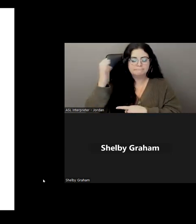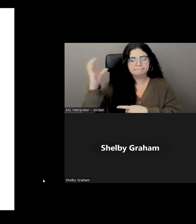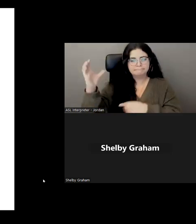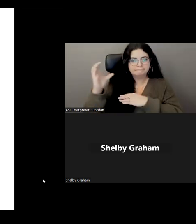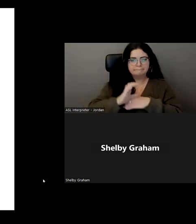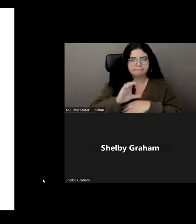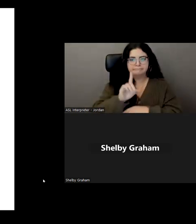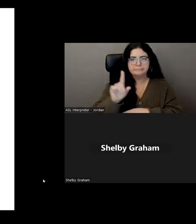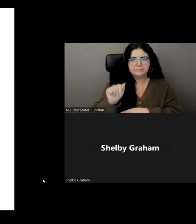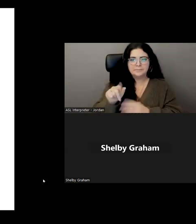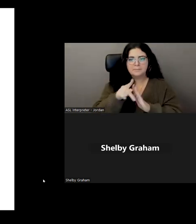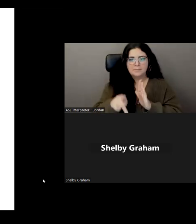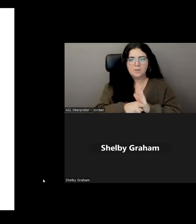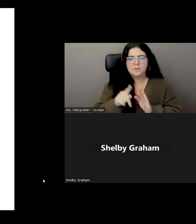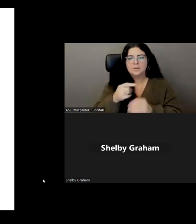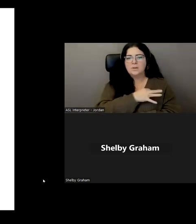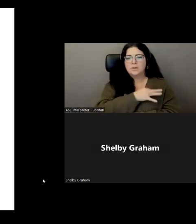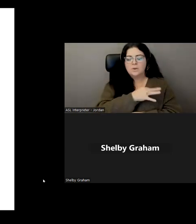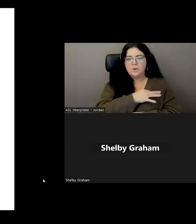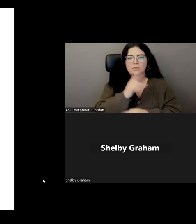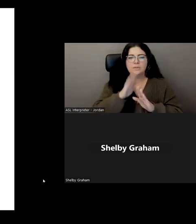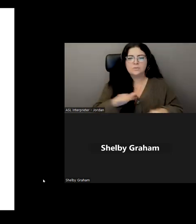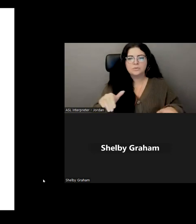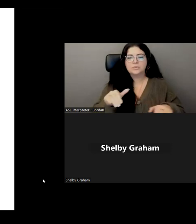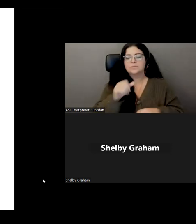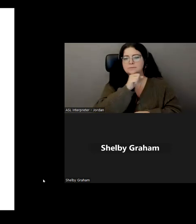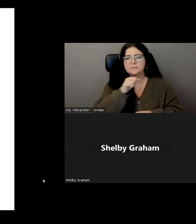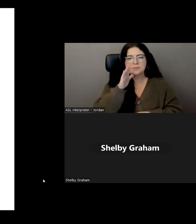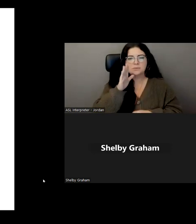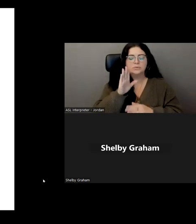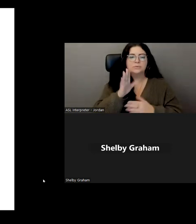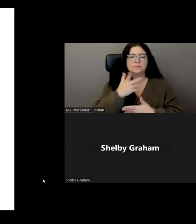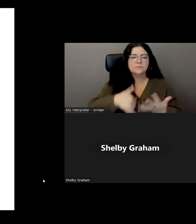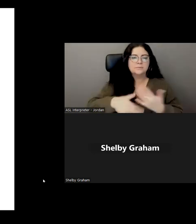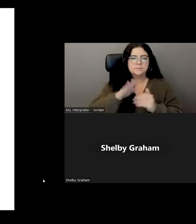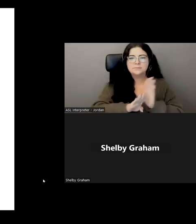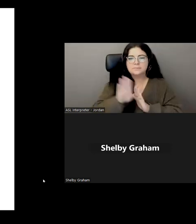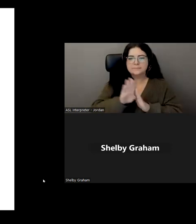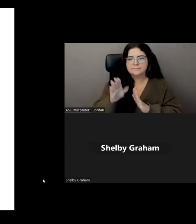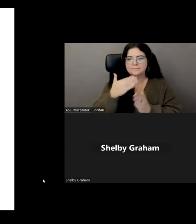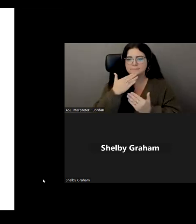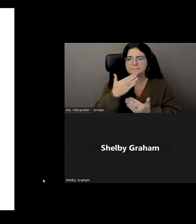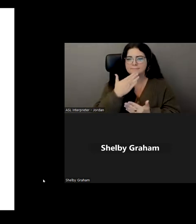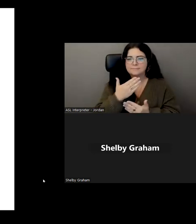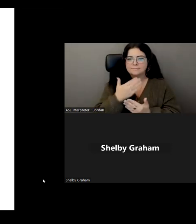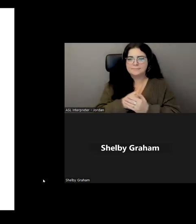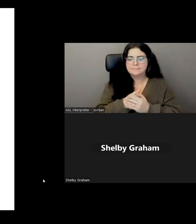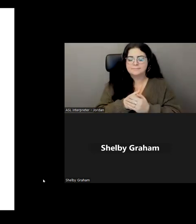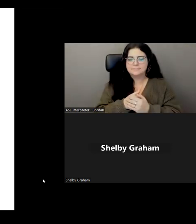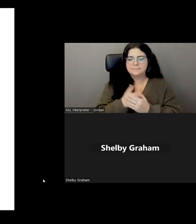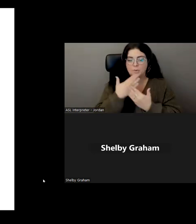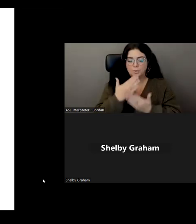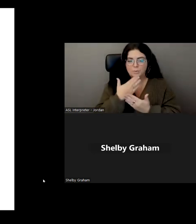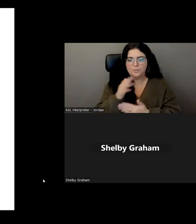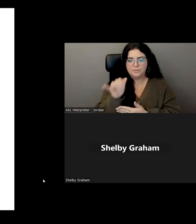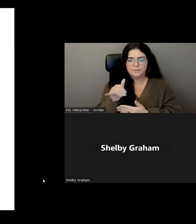Department of Children, Seniors, and Social Development, to whom we are greatly, we are very grateful for.